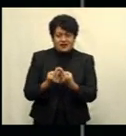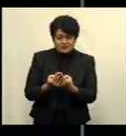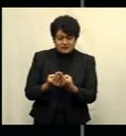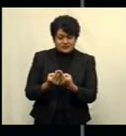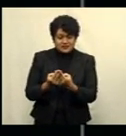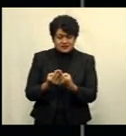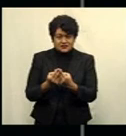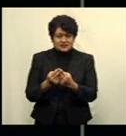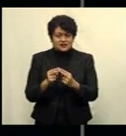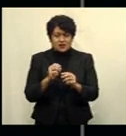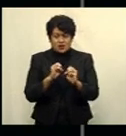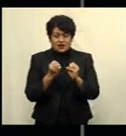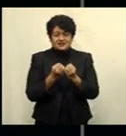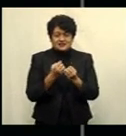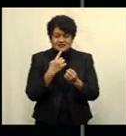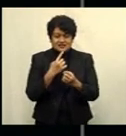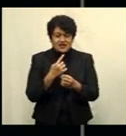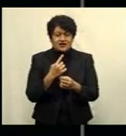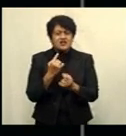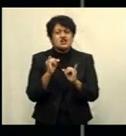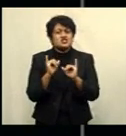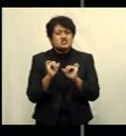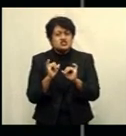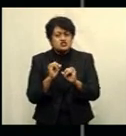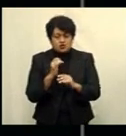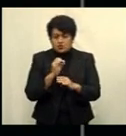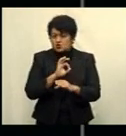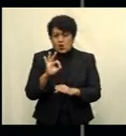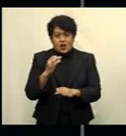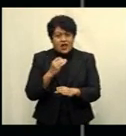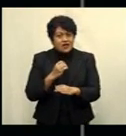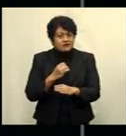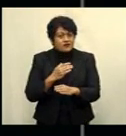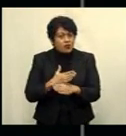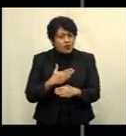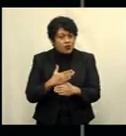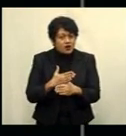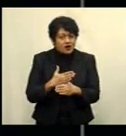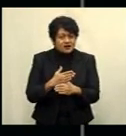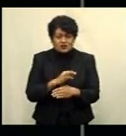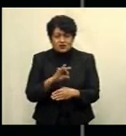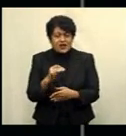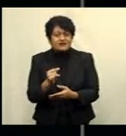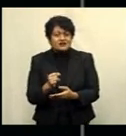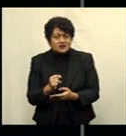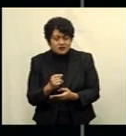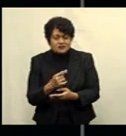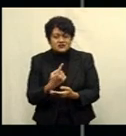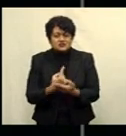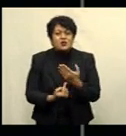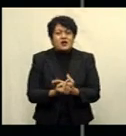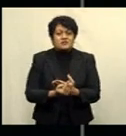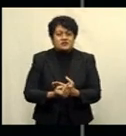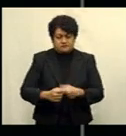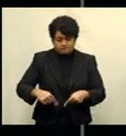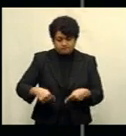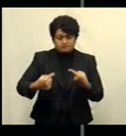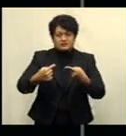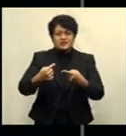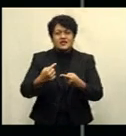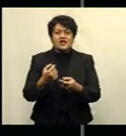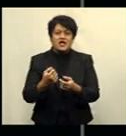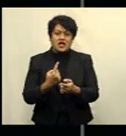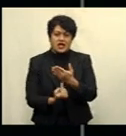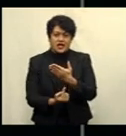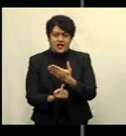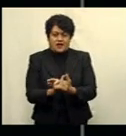says the issue of job losses leading to a lack of income is causing a lot of domestic disputes and mental stress.